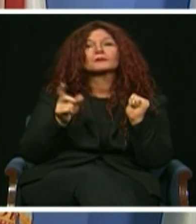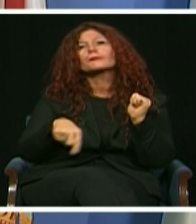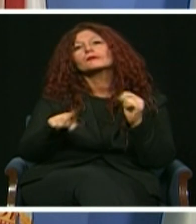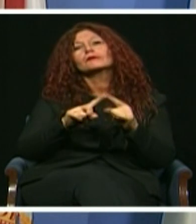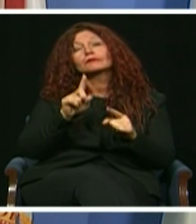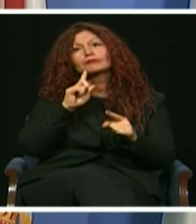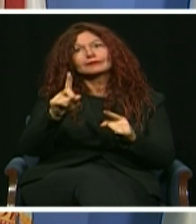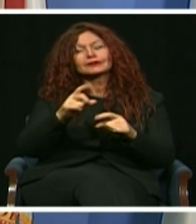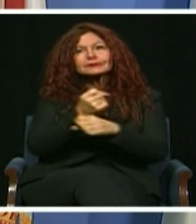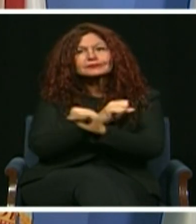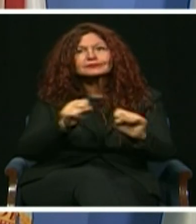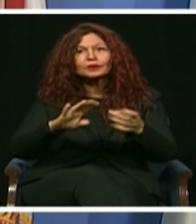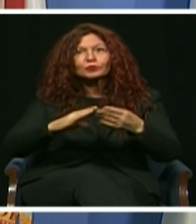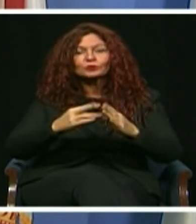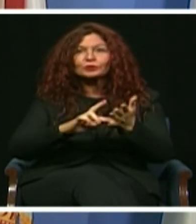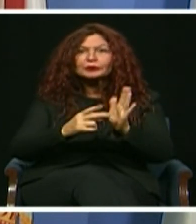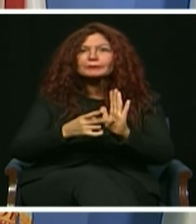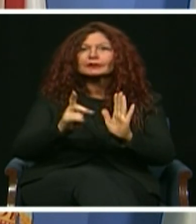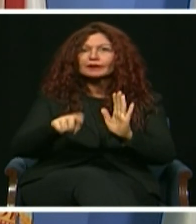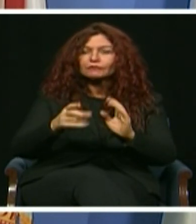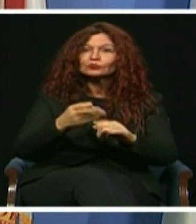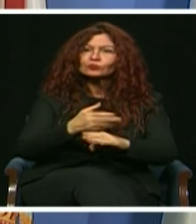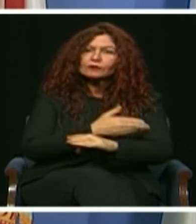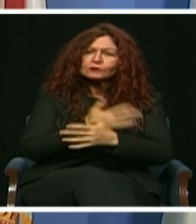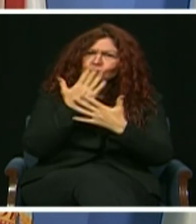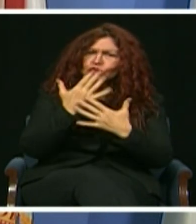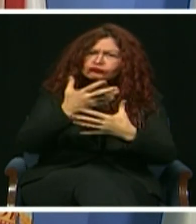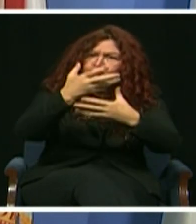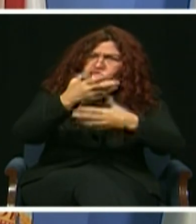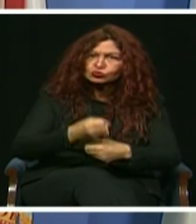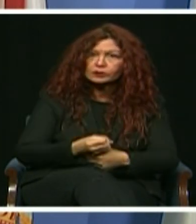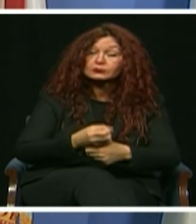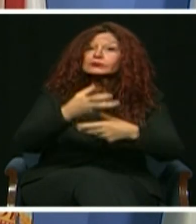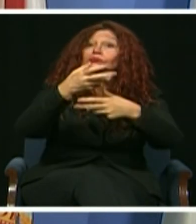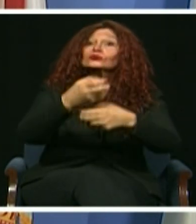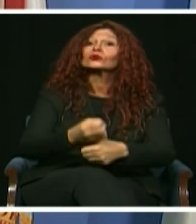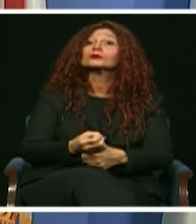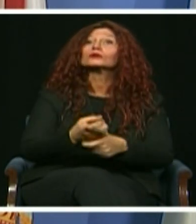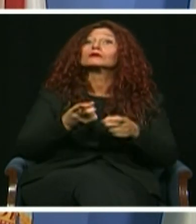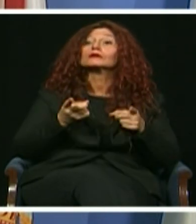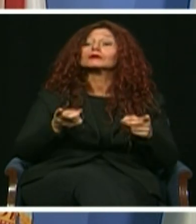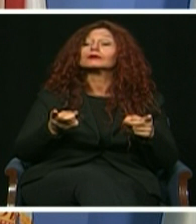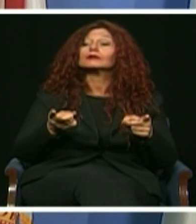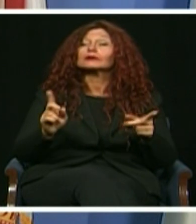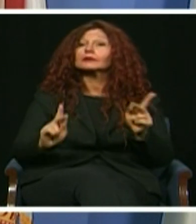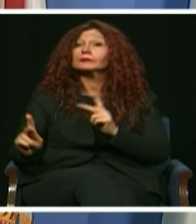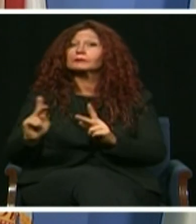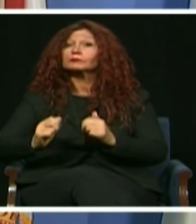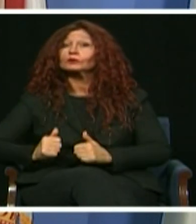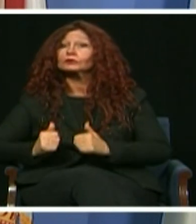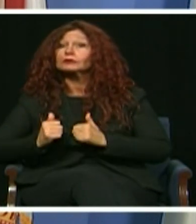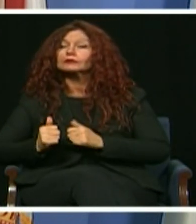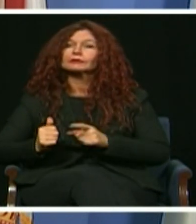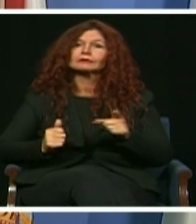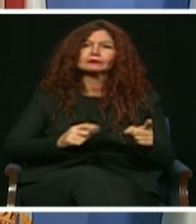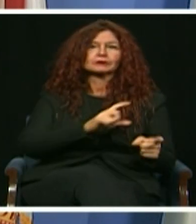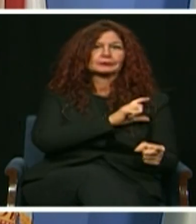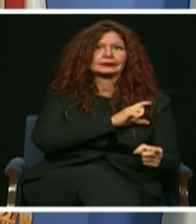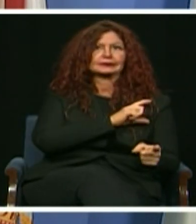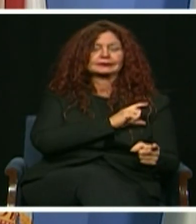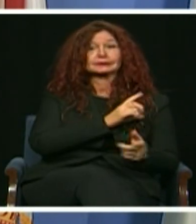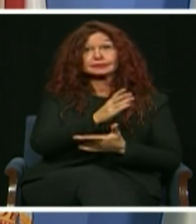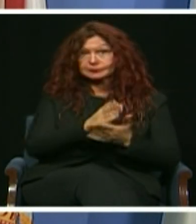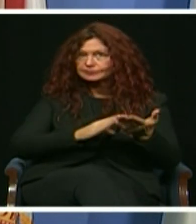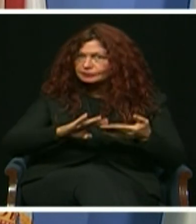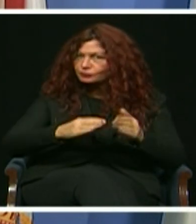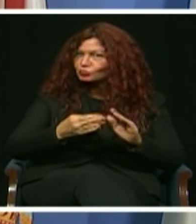trust between residents and law enforcement. Miami-Dade Police Director Freddie Ramirez has already taken significant steps to put